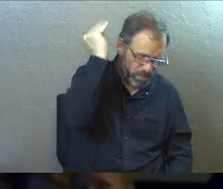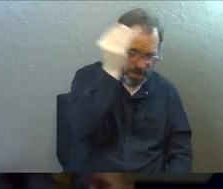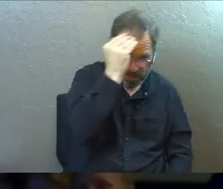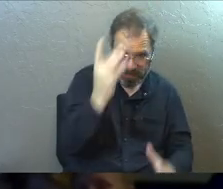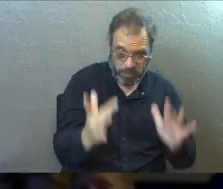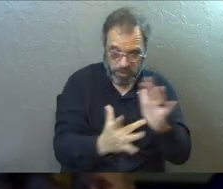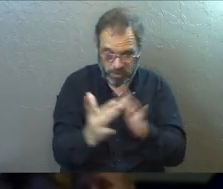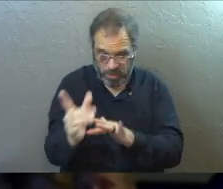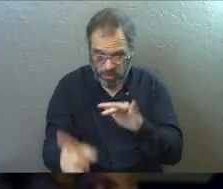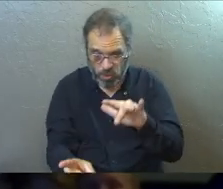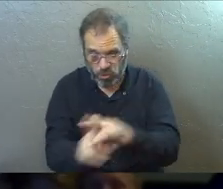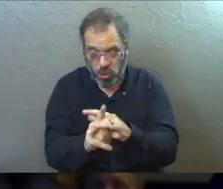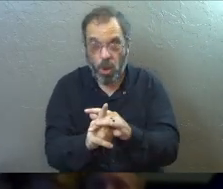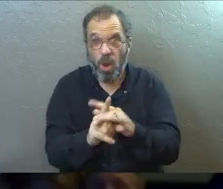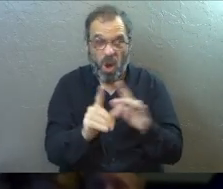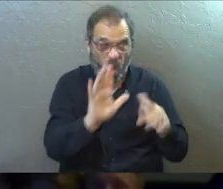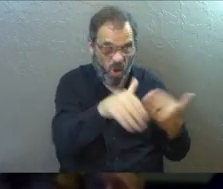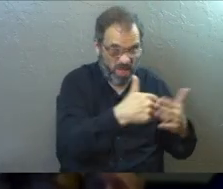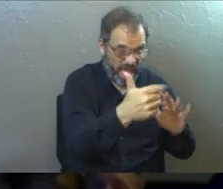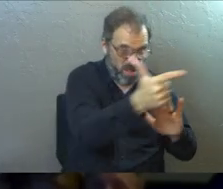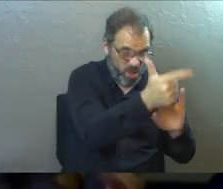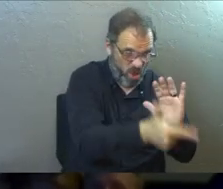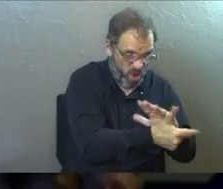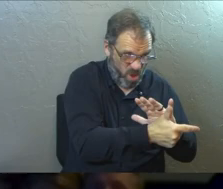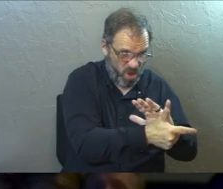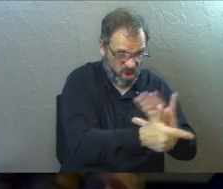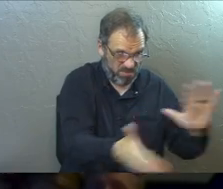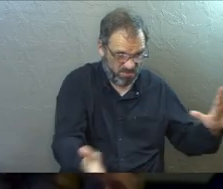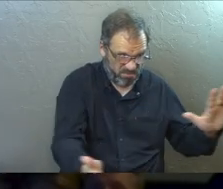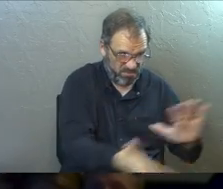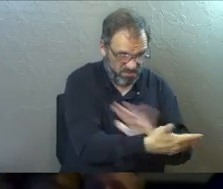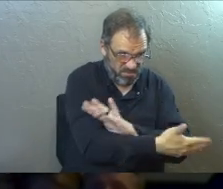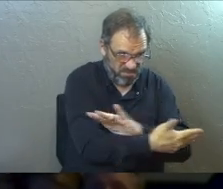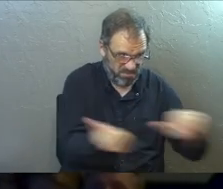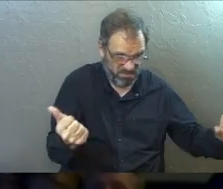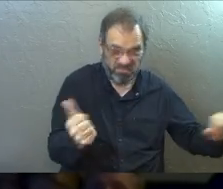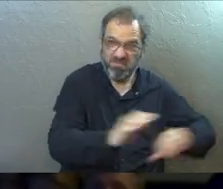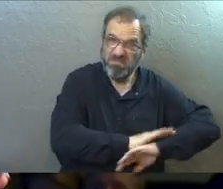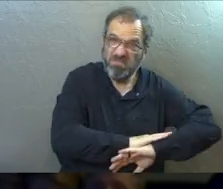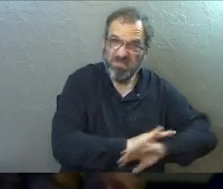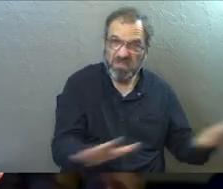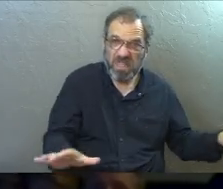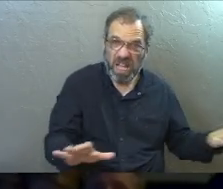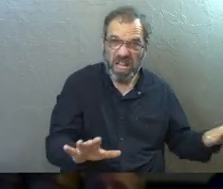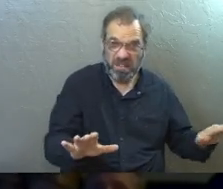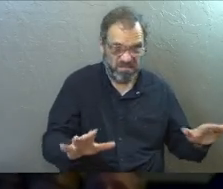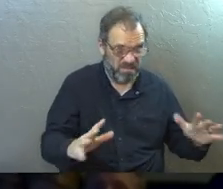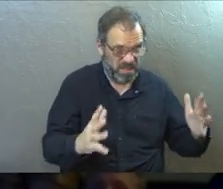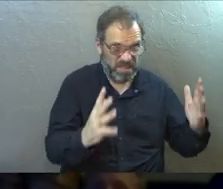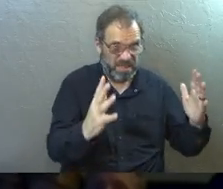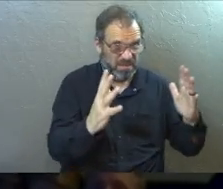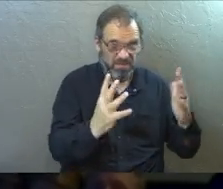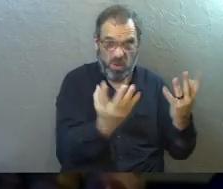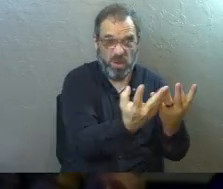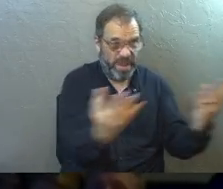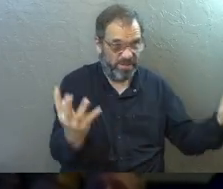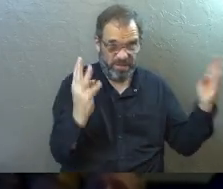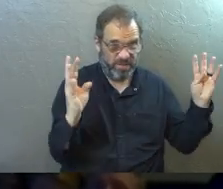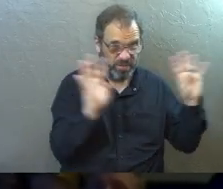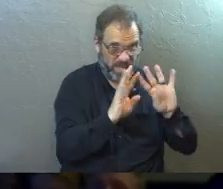came, he shattered all of that. When Jesus came and died on the cross, all the fences went down.